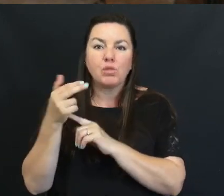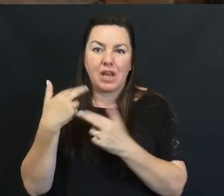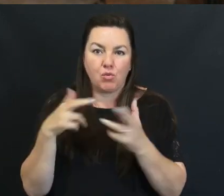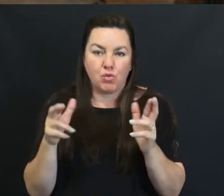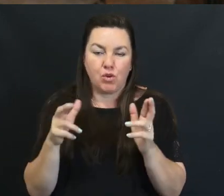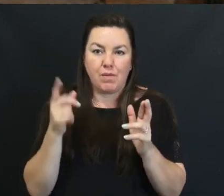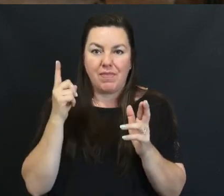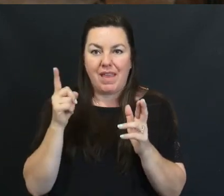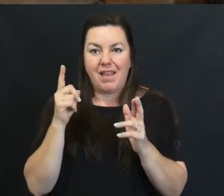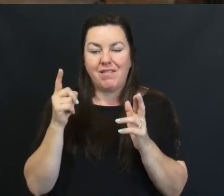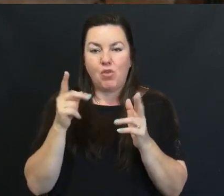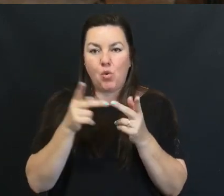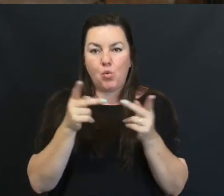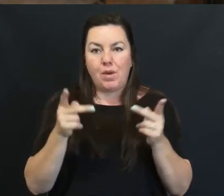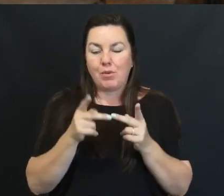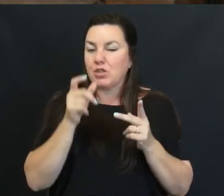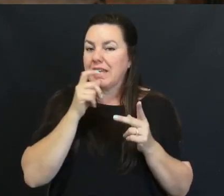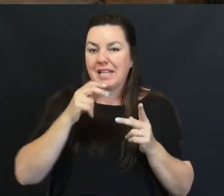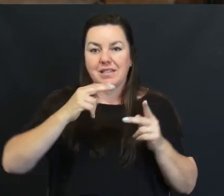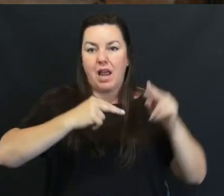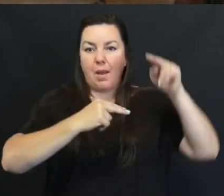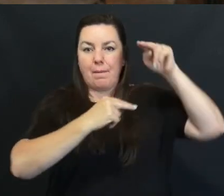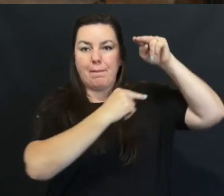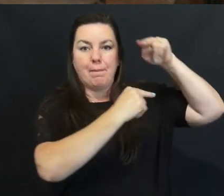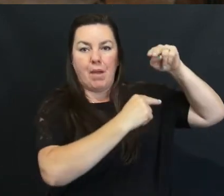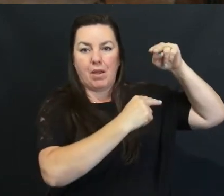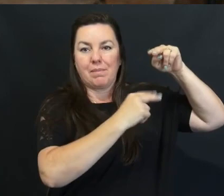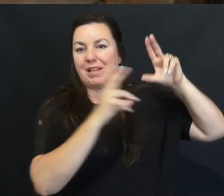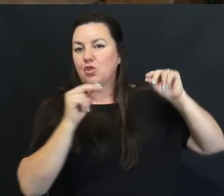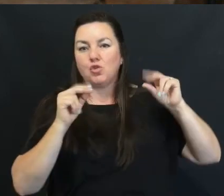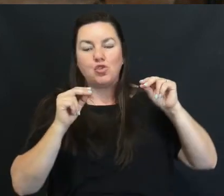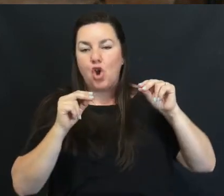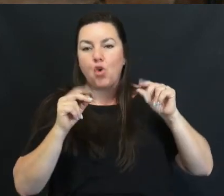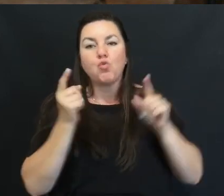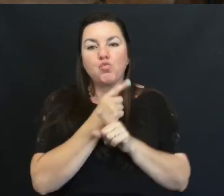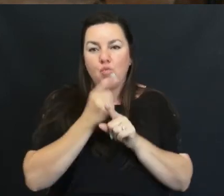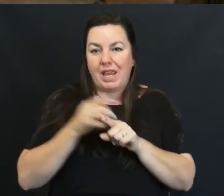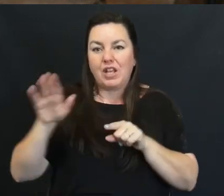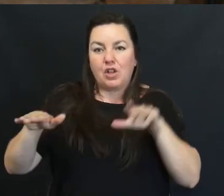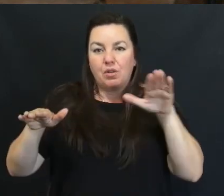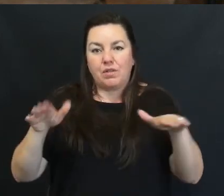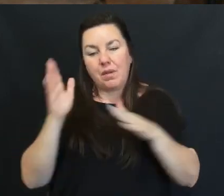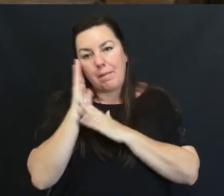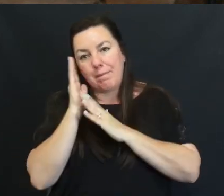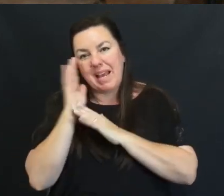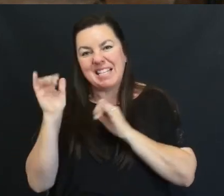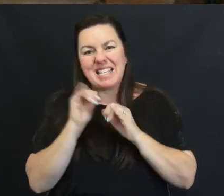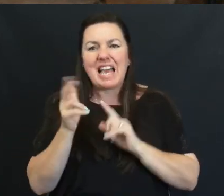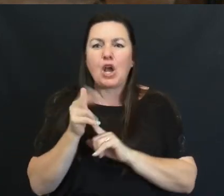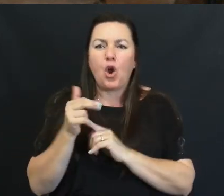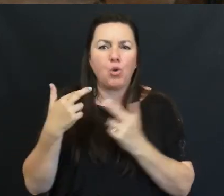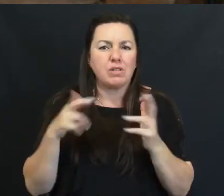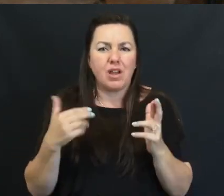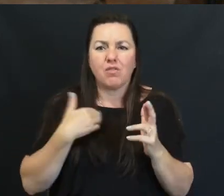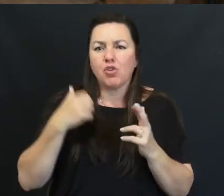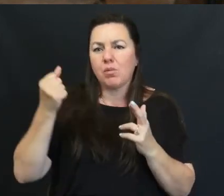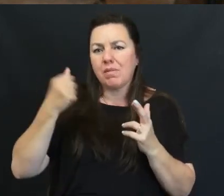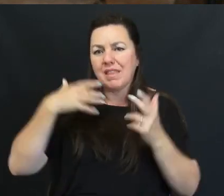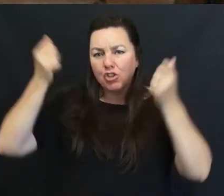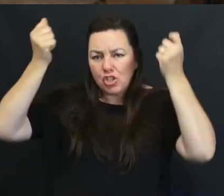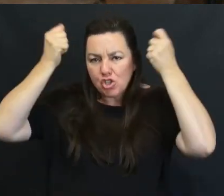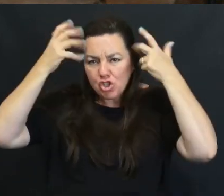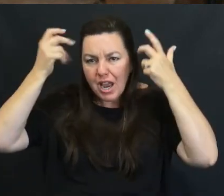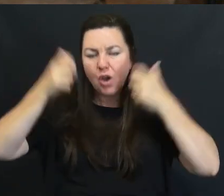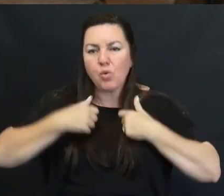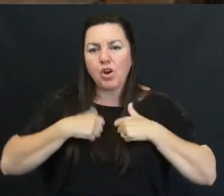They Have Beds Not Bunk Beds It's Regular Beds It Has A Shower It's Just Like A Hotel Room Very Similar To A Hotel Room Up There So